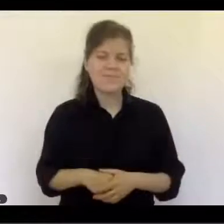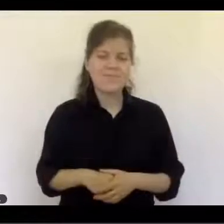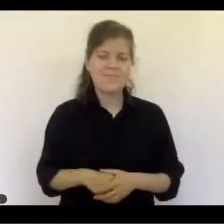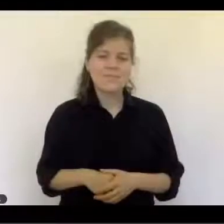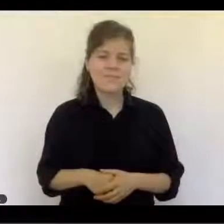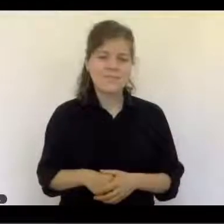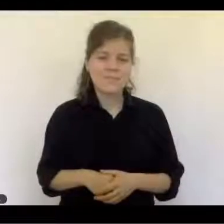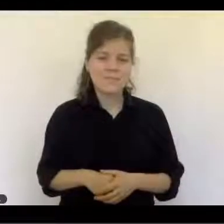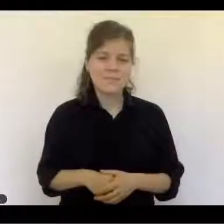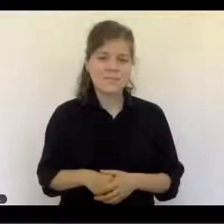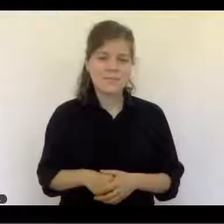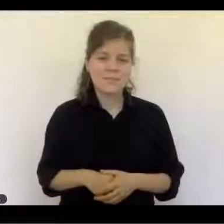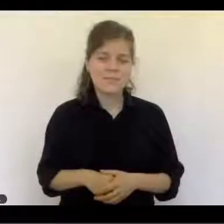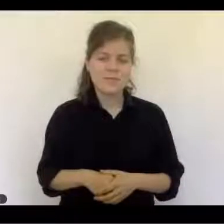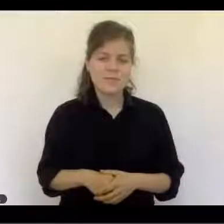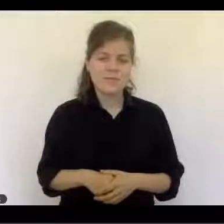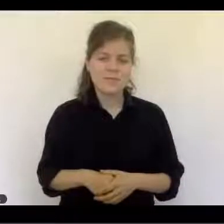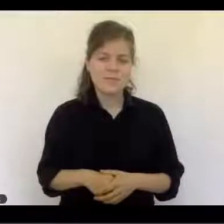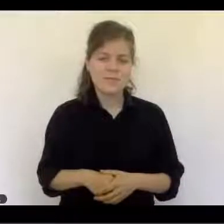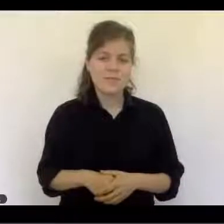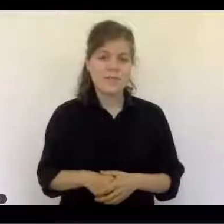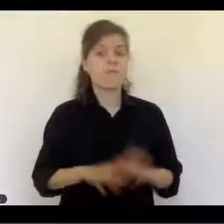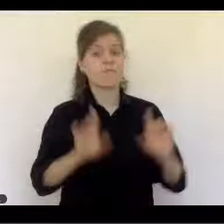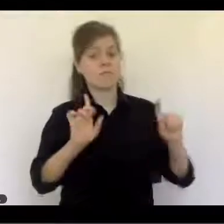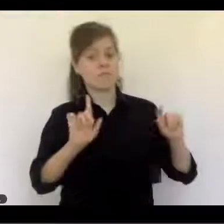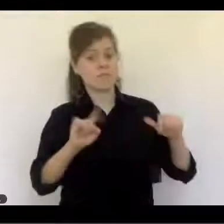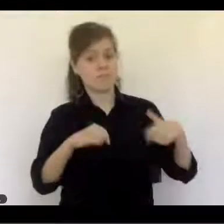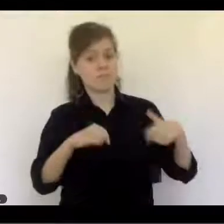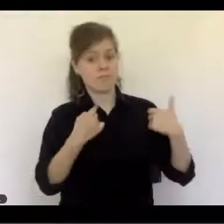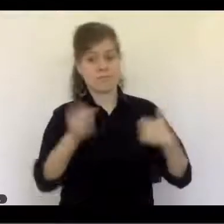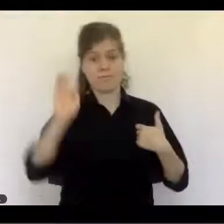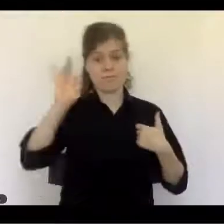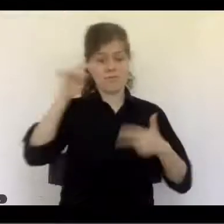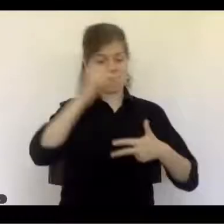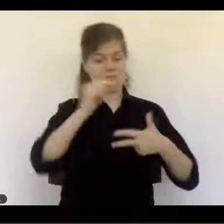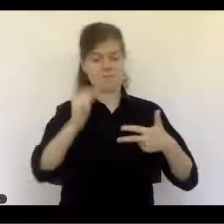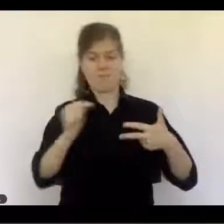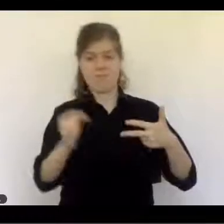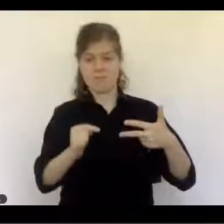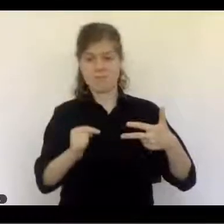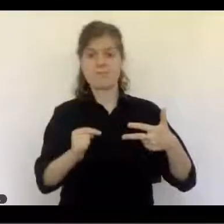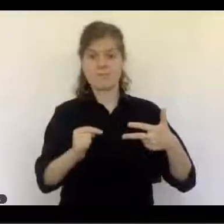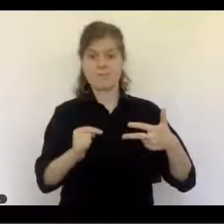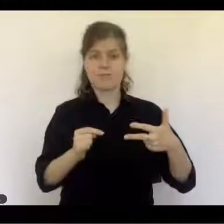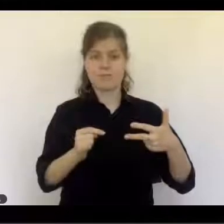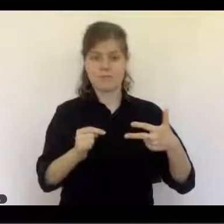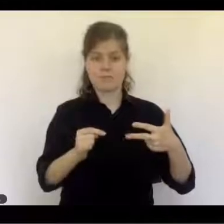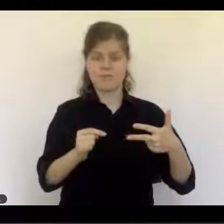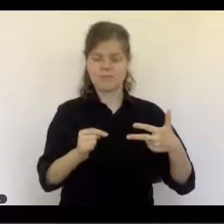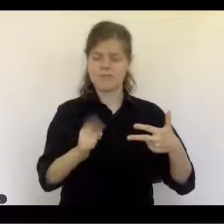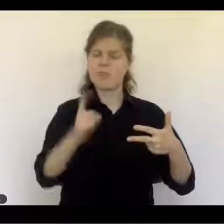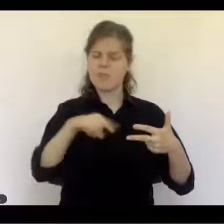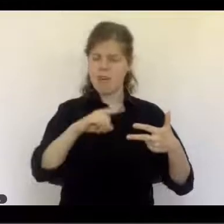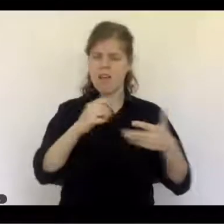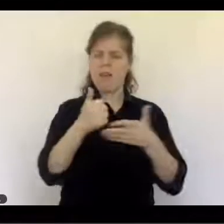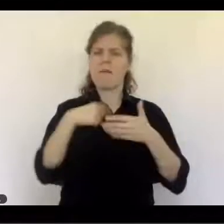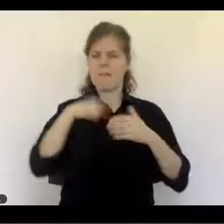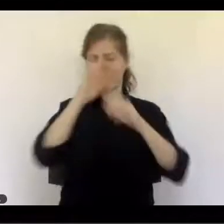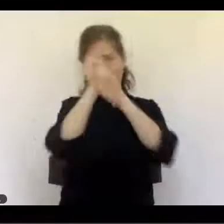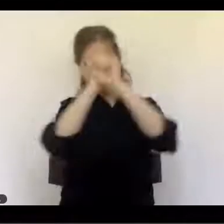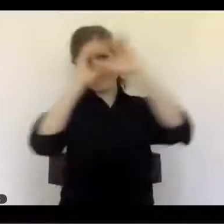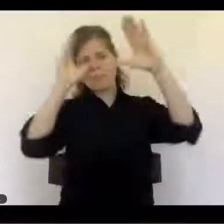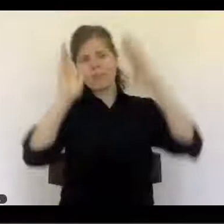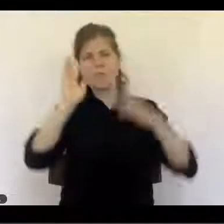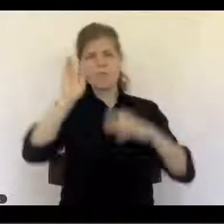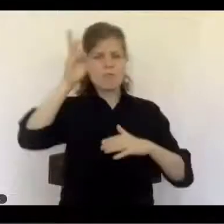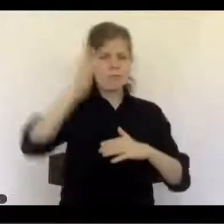So, Louis, think you, between you, Trish, and Camille, you've really provided us the foundation for some thoughts about where we go from here.